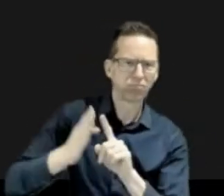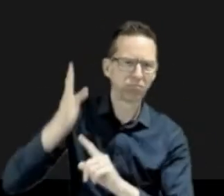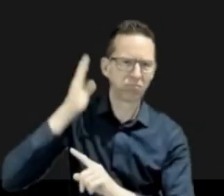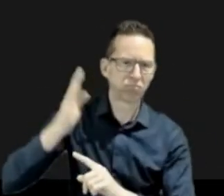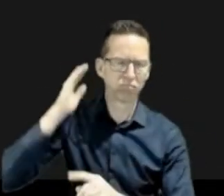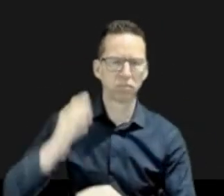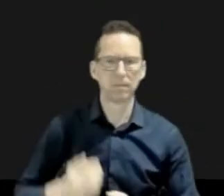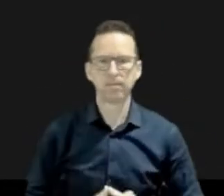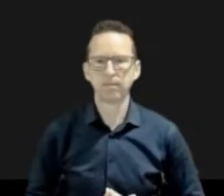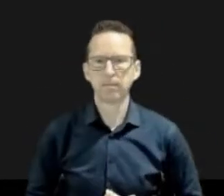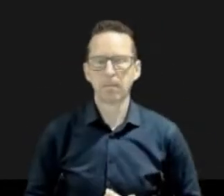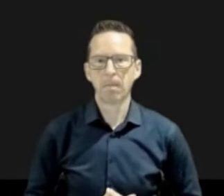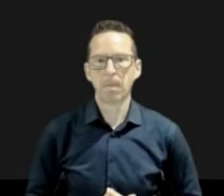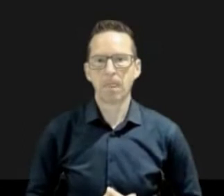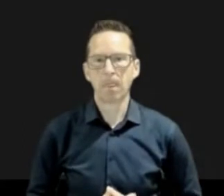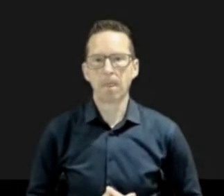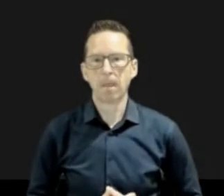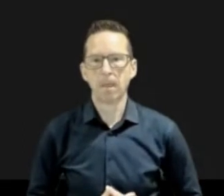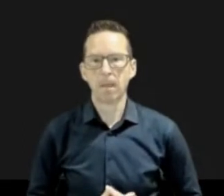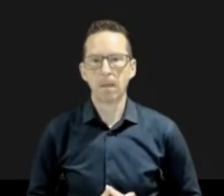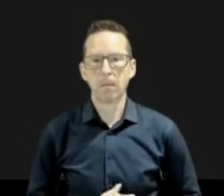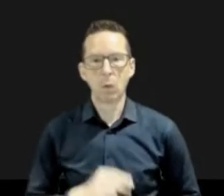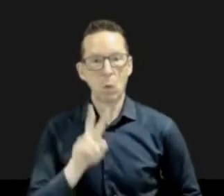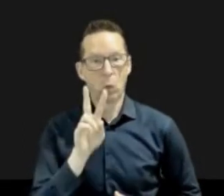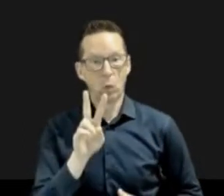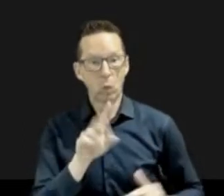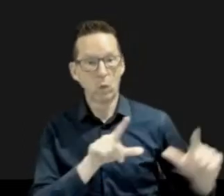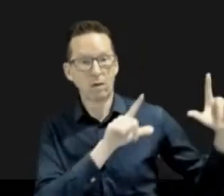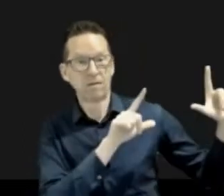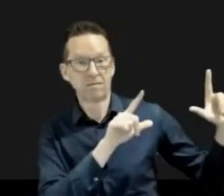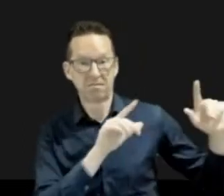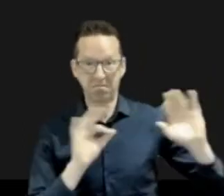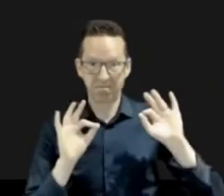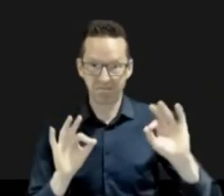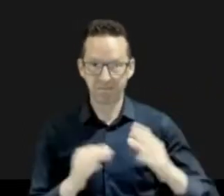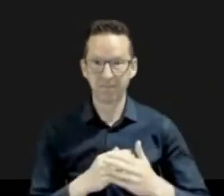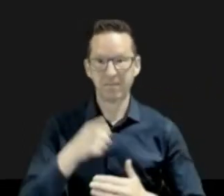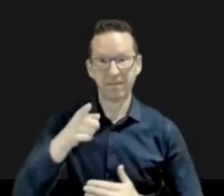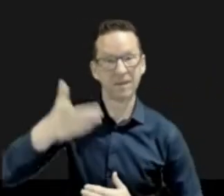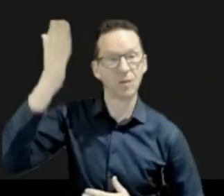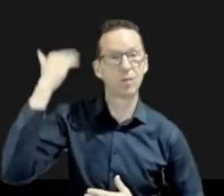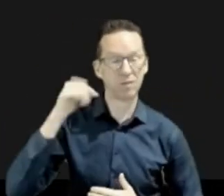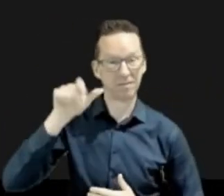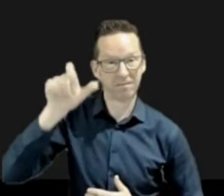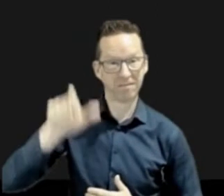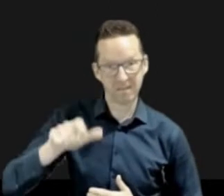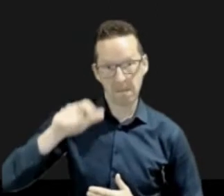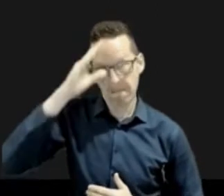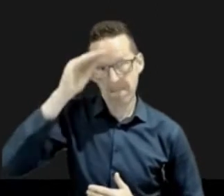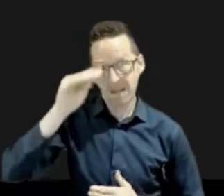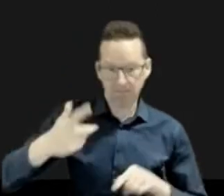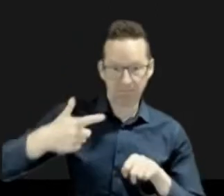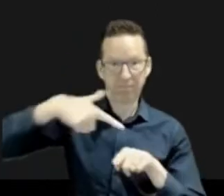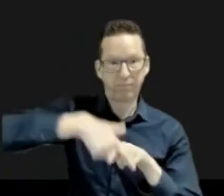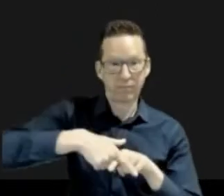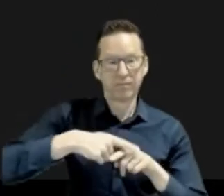screen. That's a Weather Bureau employee on horseback. And also, we used to drive